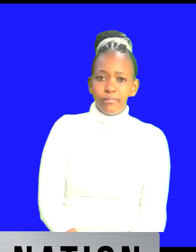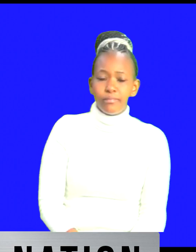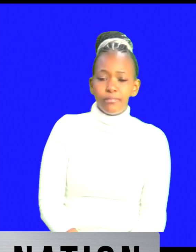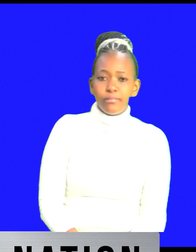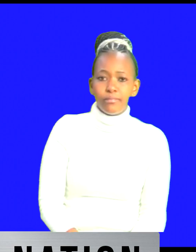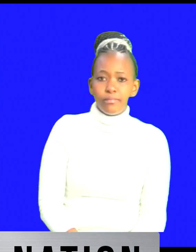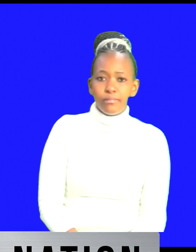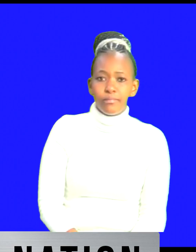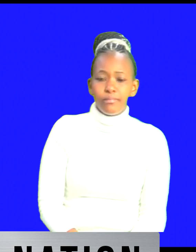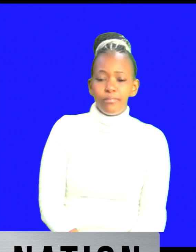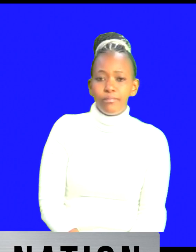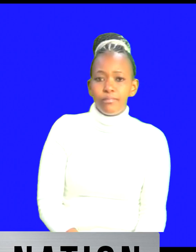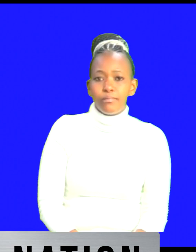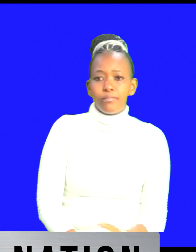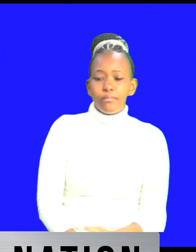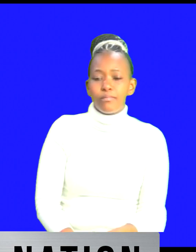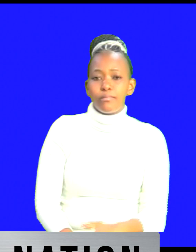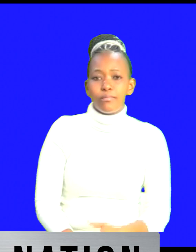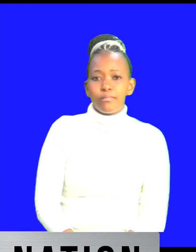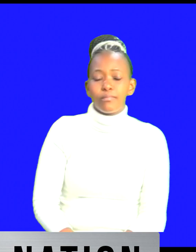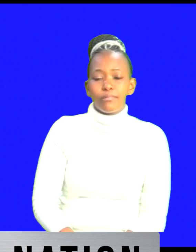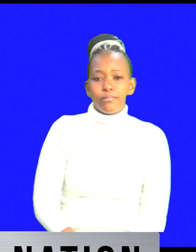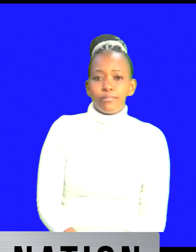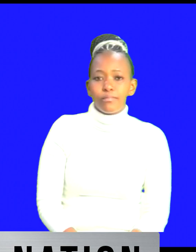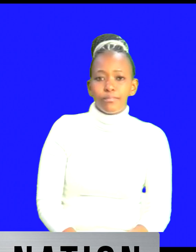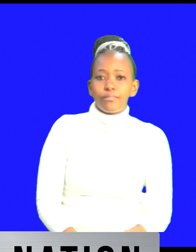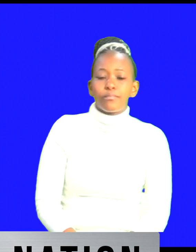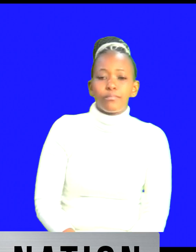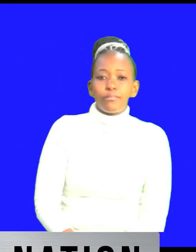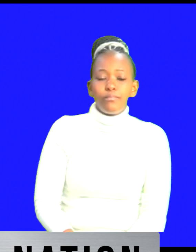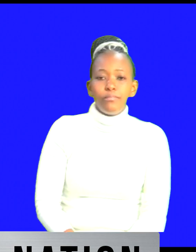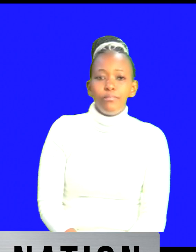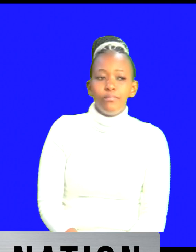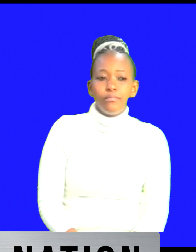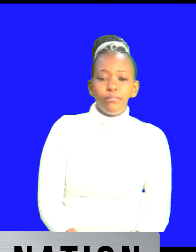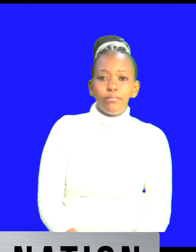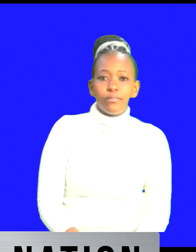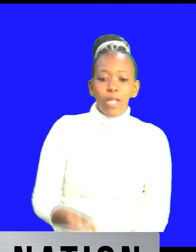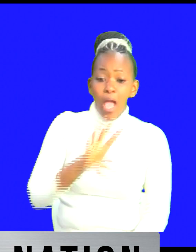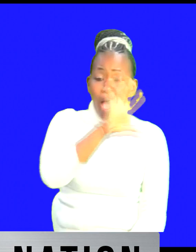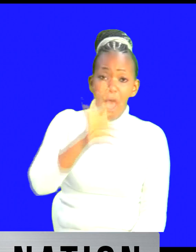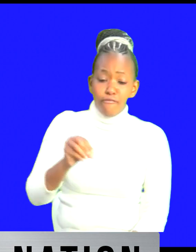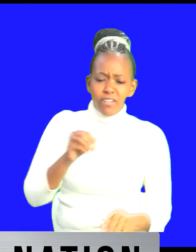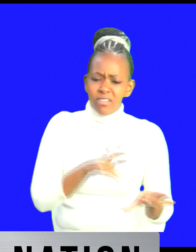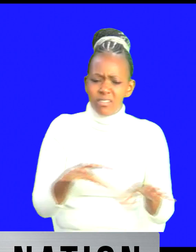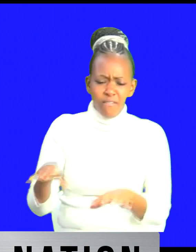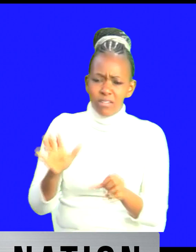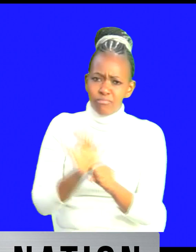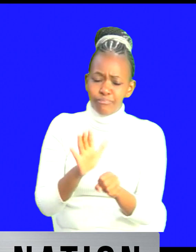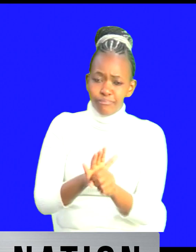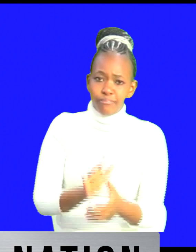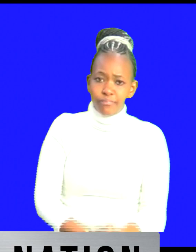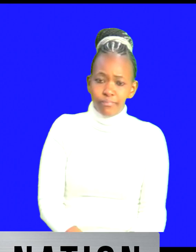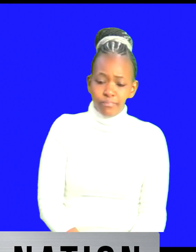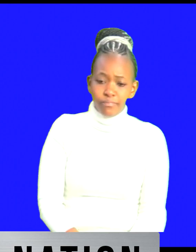pursue certain needs that we need to get because uh africa is suffering the brand we are not